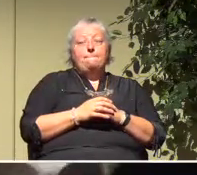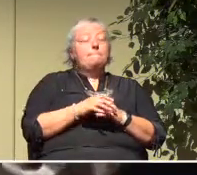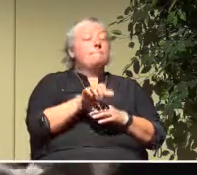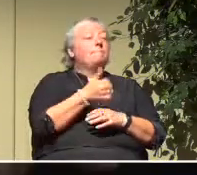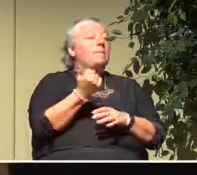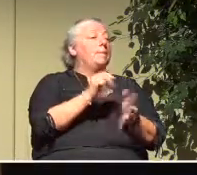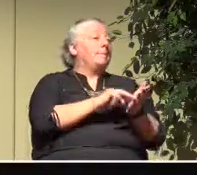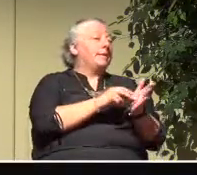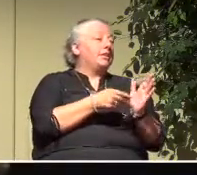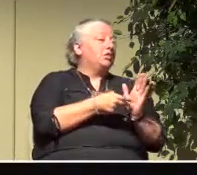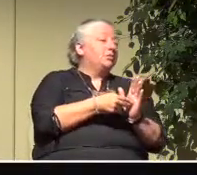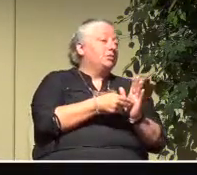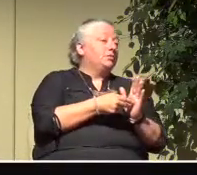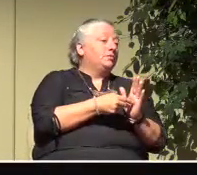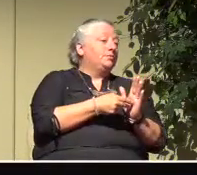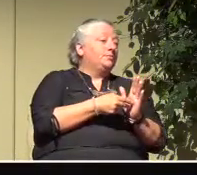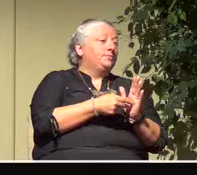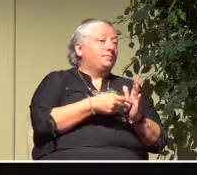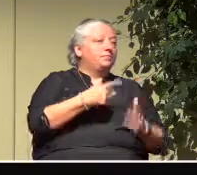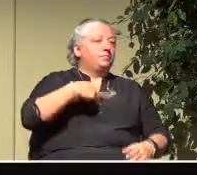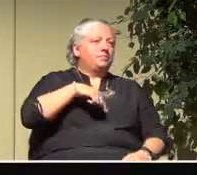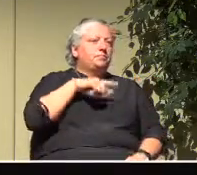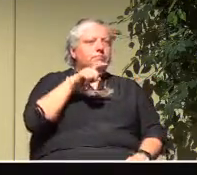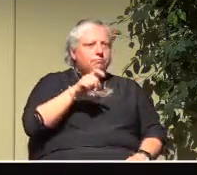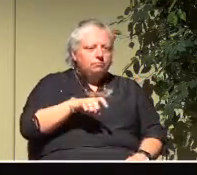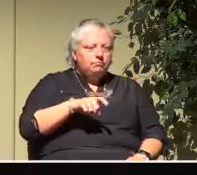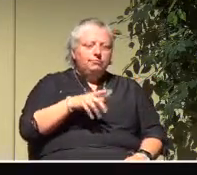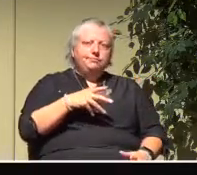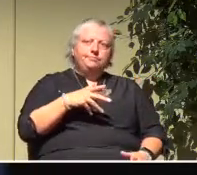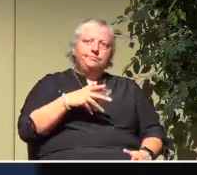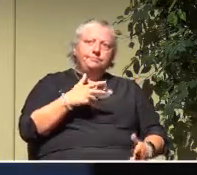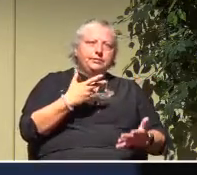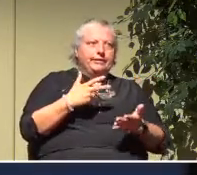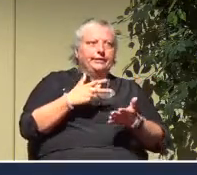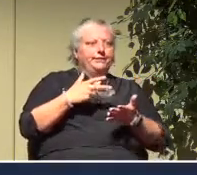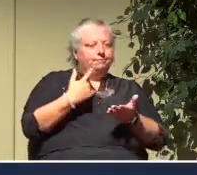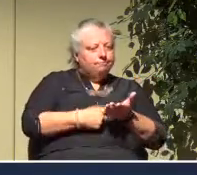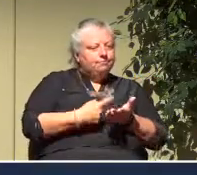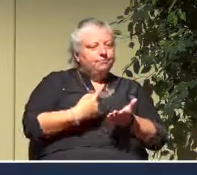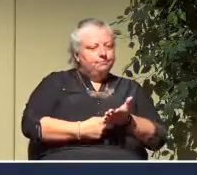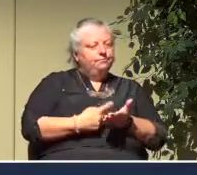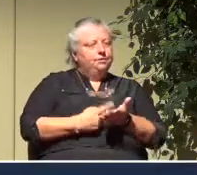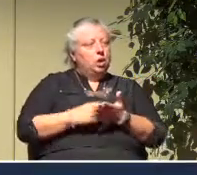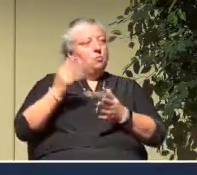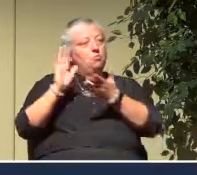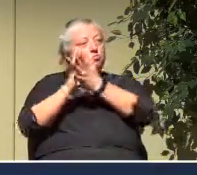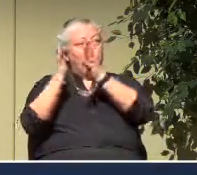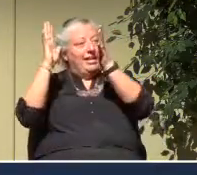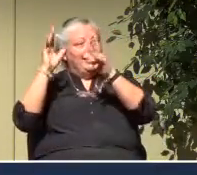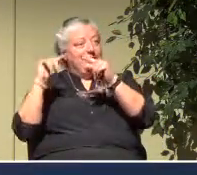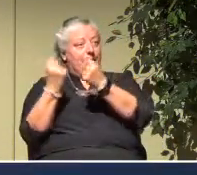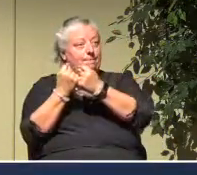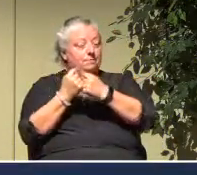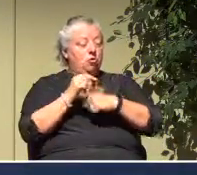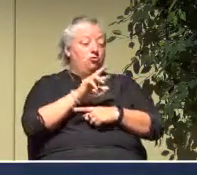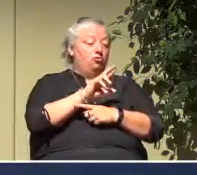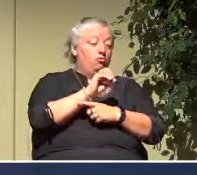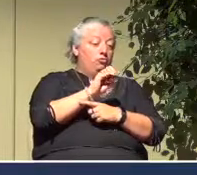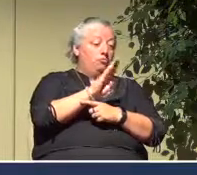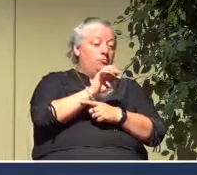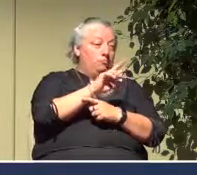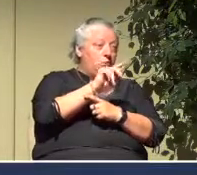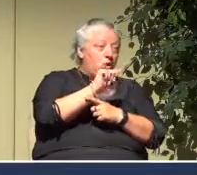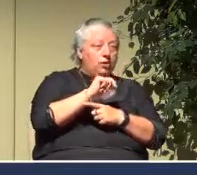too, that there needs to be intentional talking among the praise teams and with Roberta and myself and